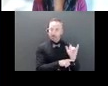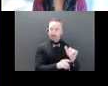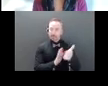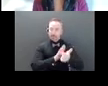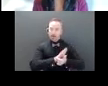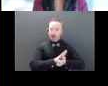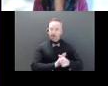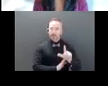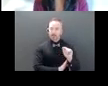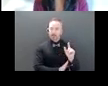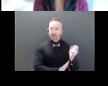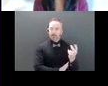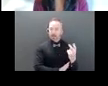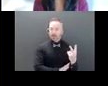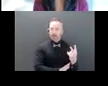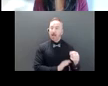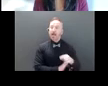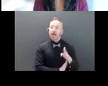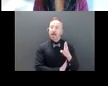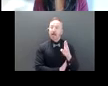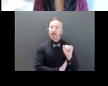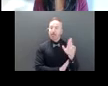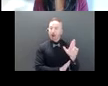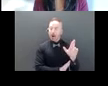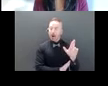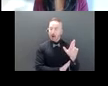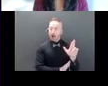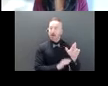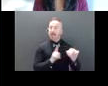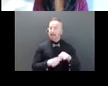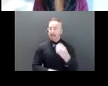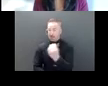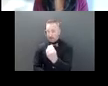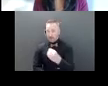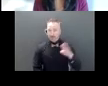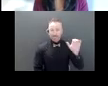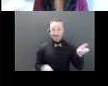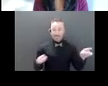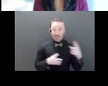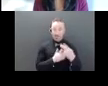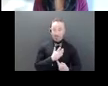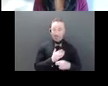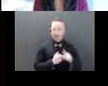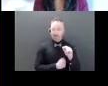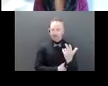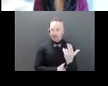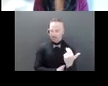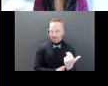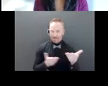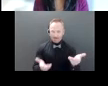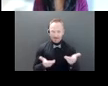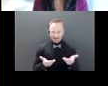and she was called to the bar in Ontario and in British Columbia in 2013. Welcome, ladies.